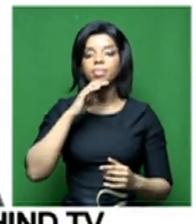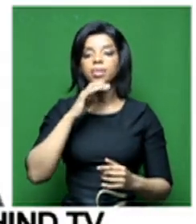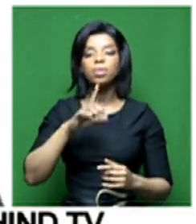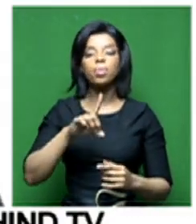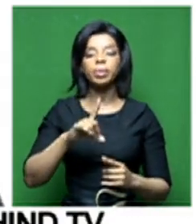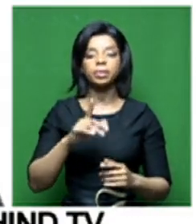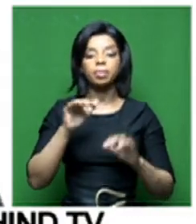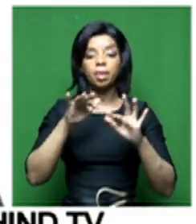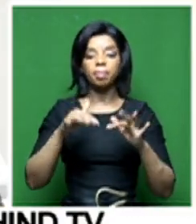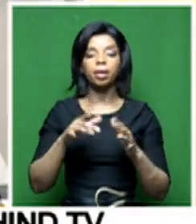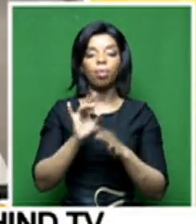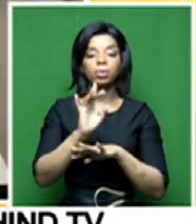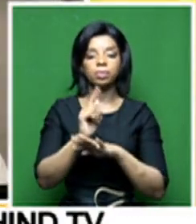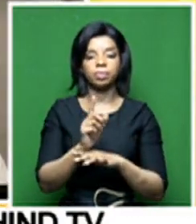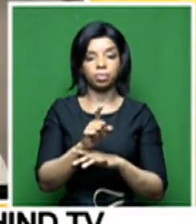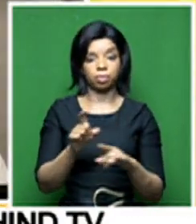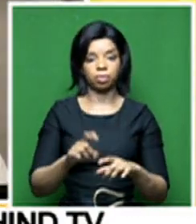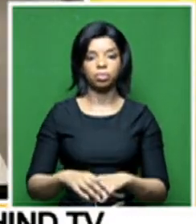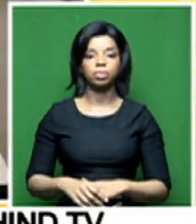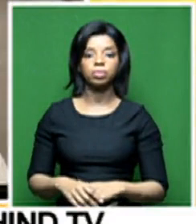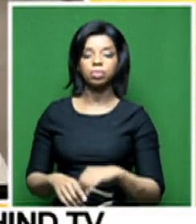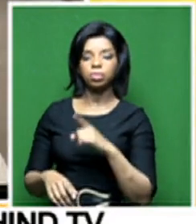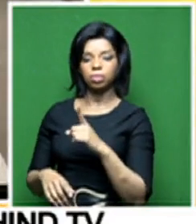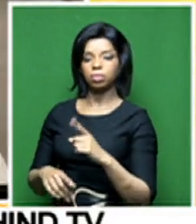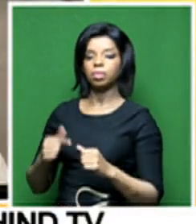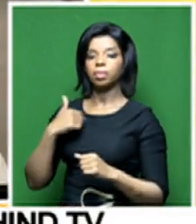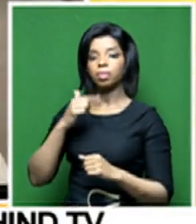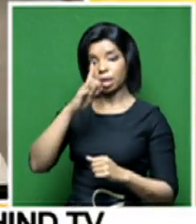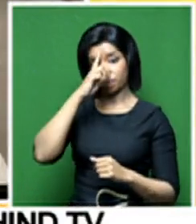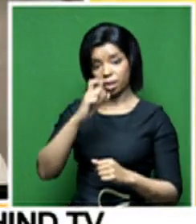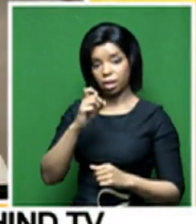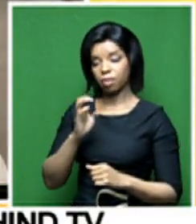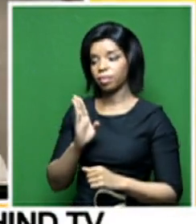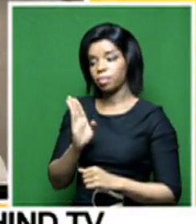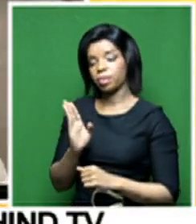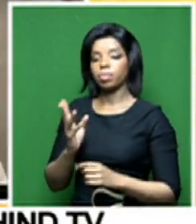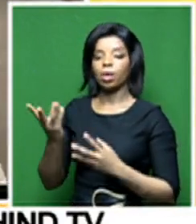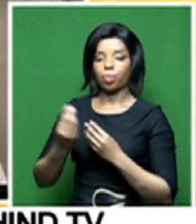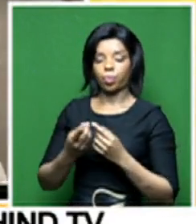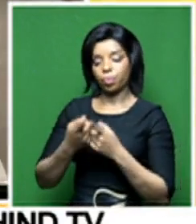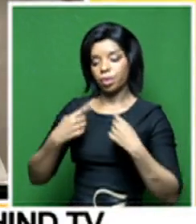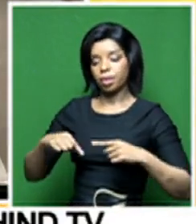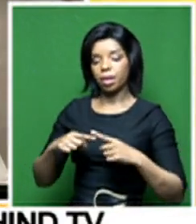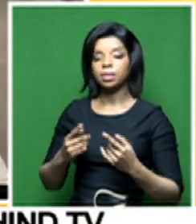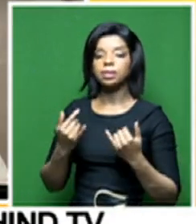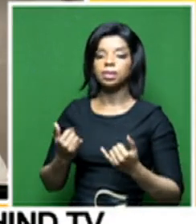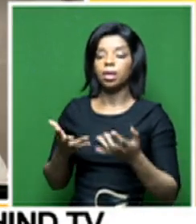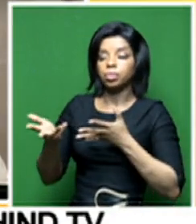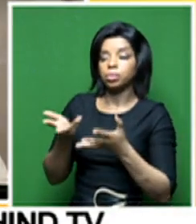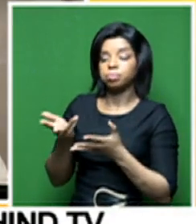Yeah. I mean, just before I bring Wayne into the conversation, I believe he's online with us now, so we can talk to him. But,